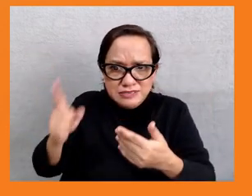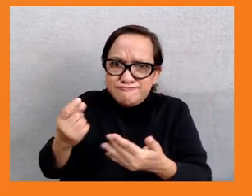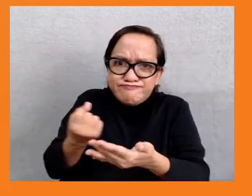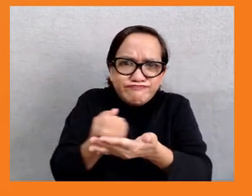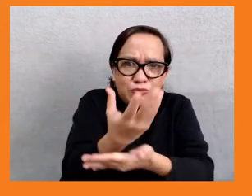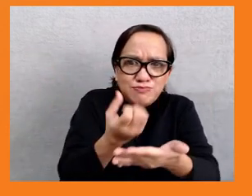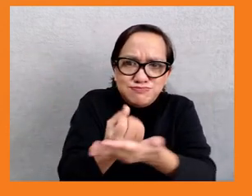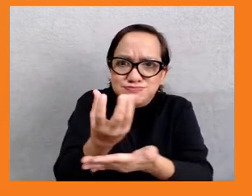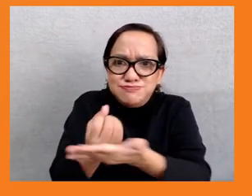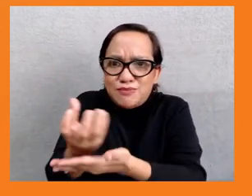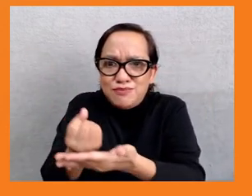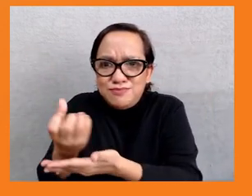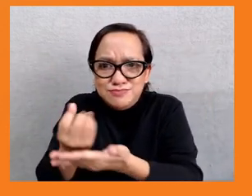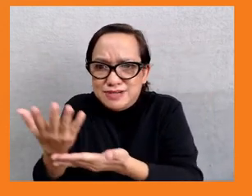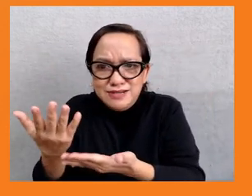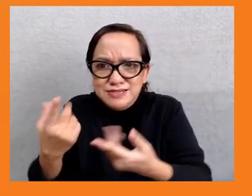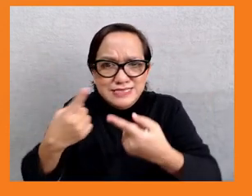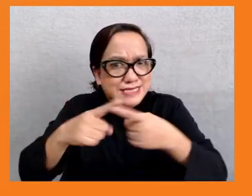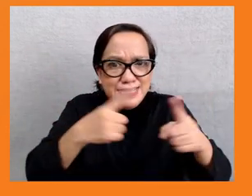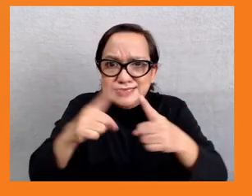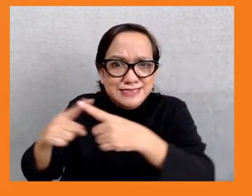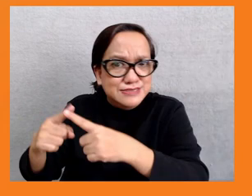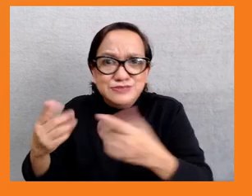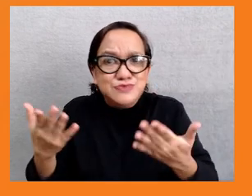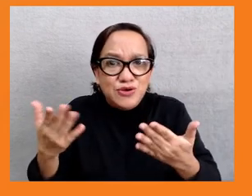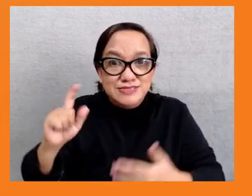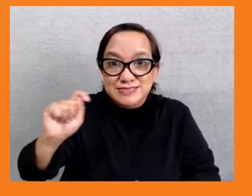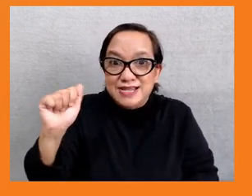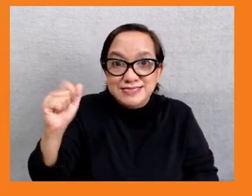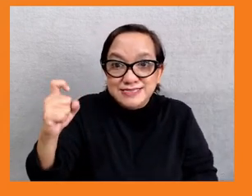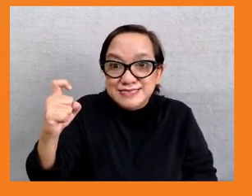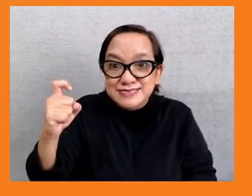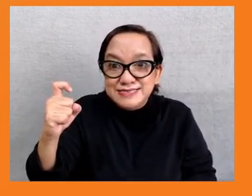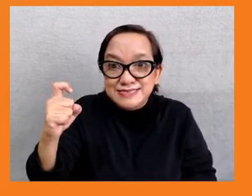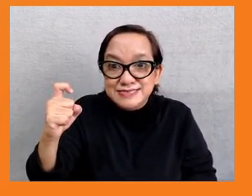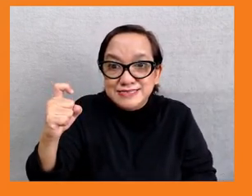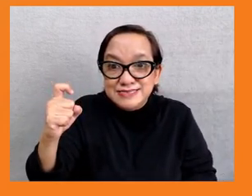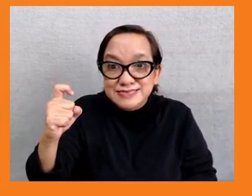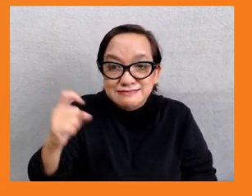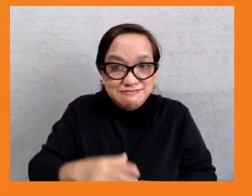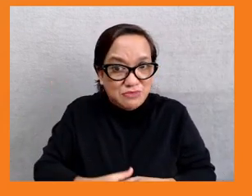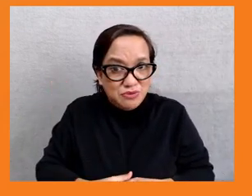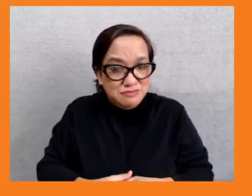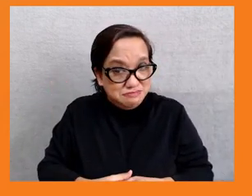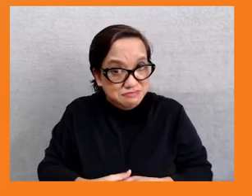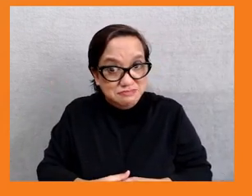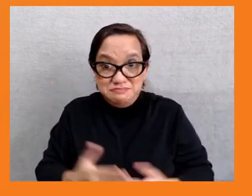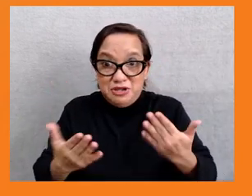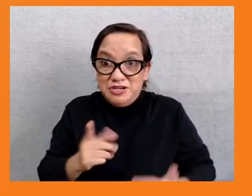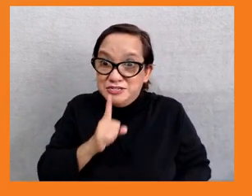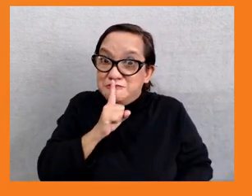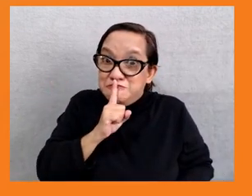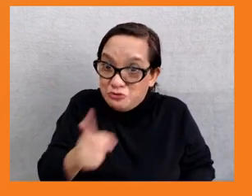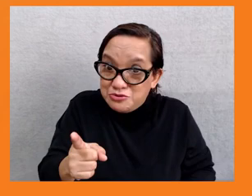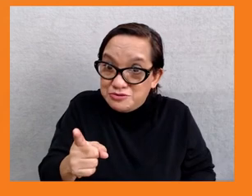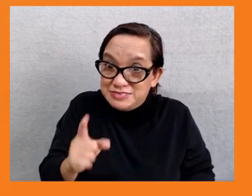also, of course, the incentive issues about whether it's going to reduce the incentives, the of people to invest or